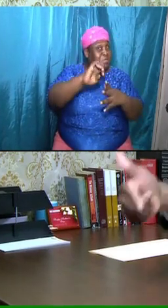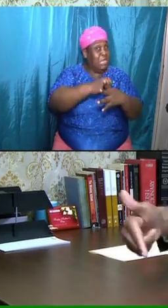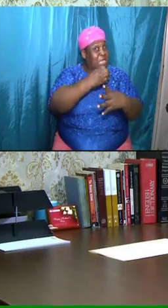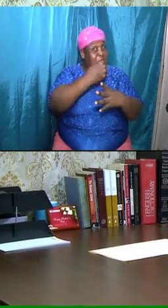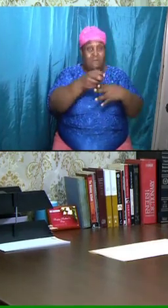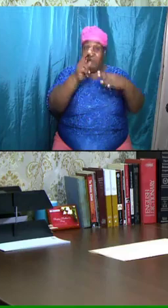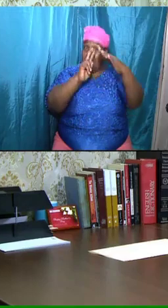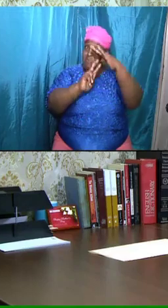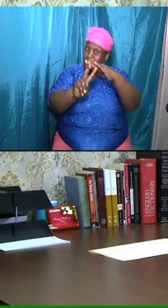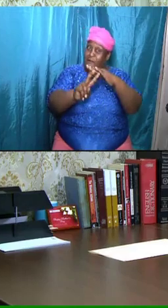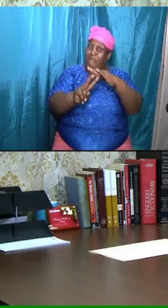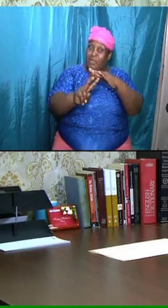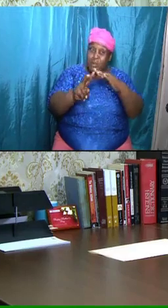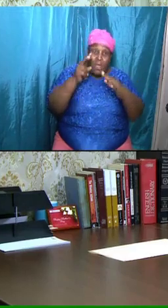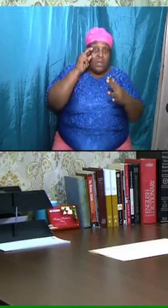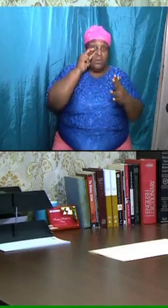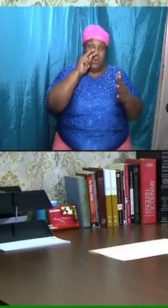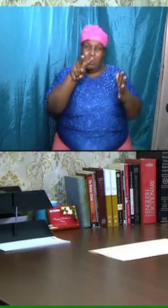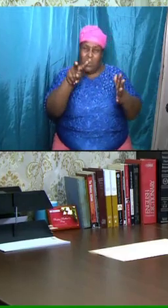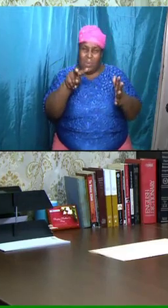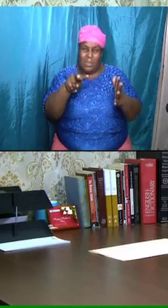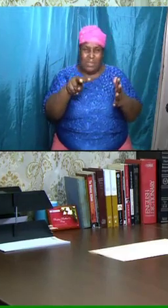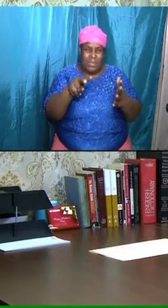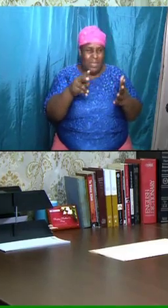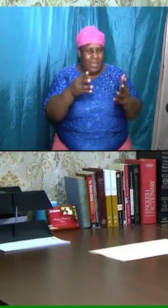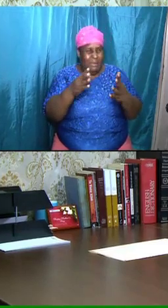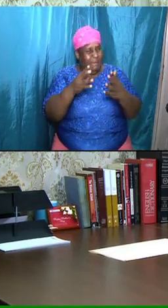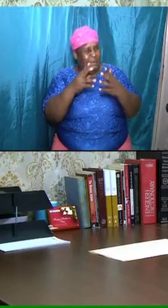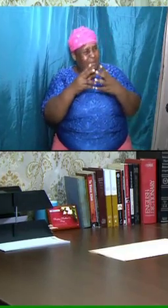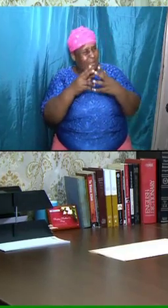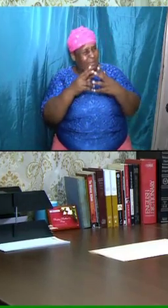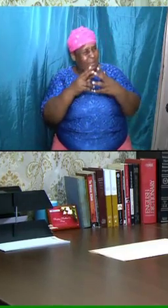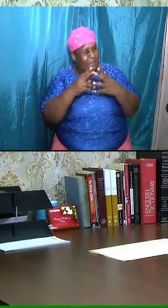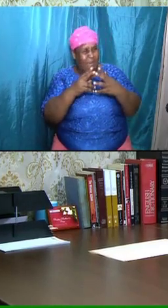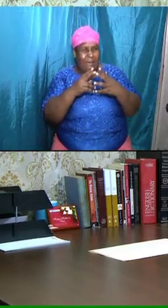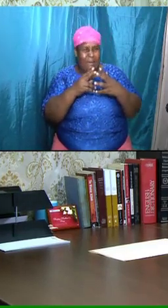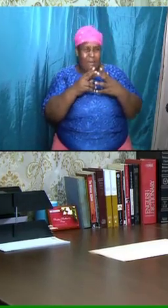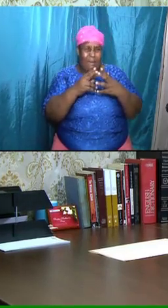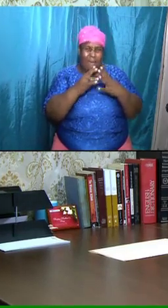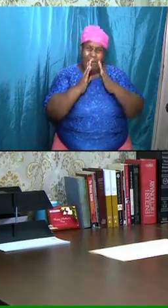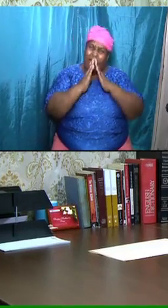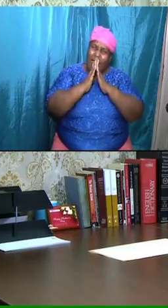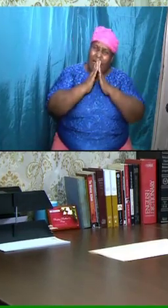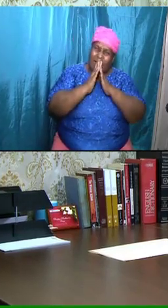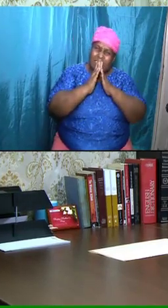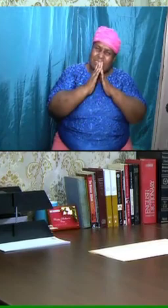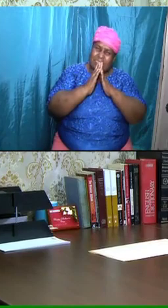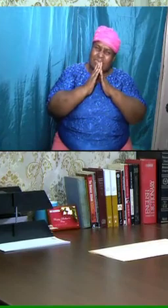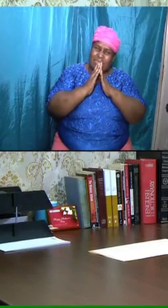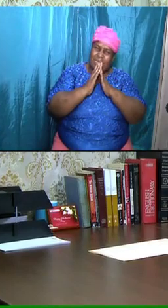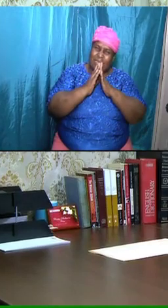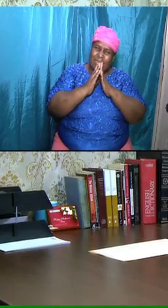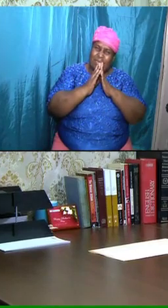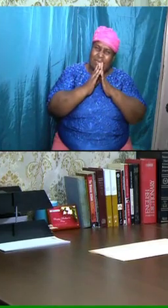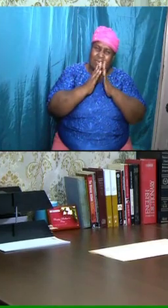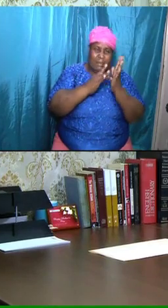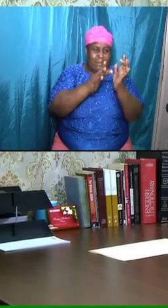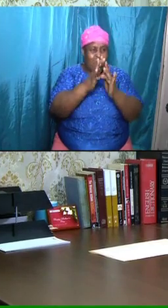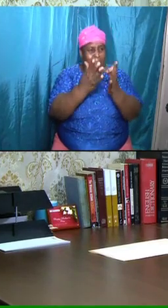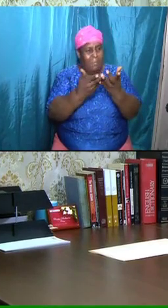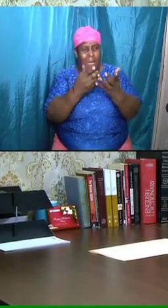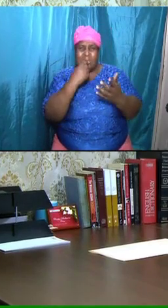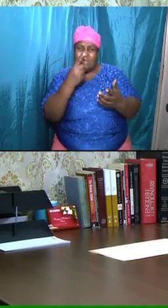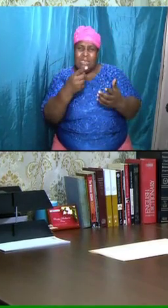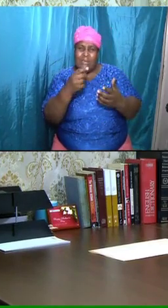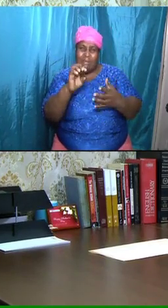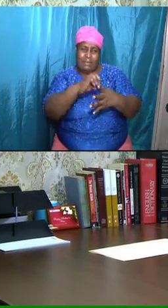inquired after what you and I are in. The Bible said even angels desire to look into